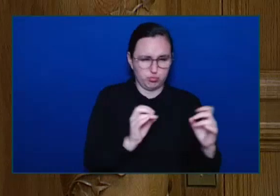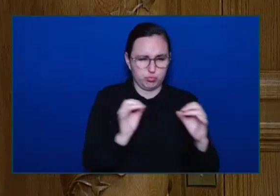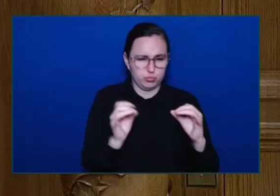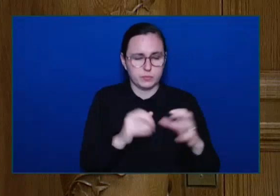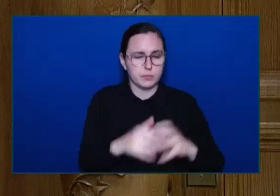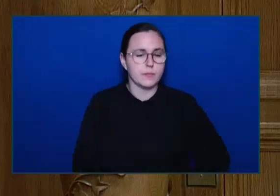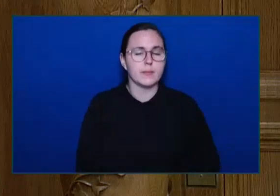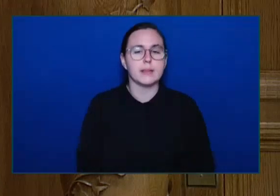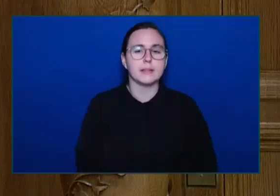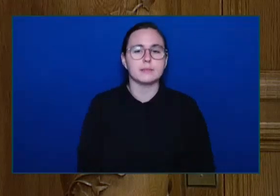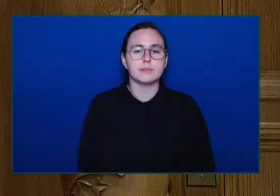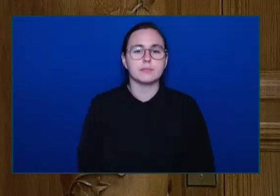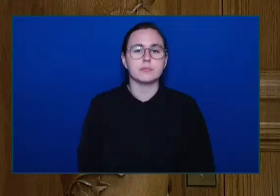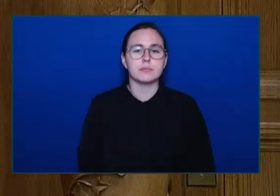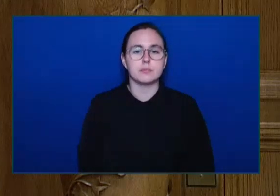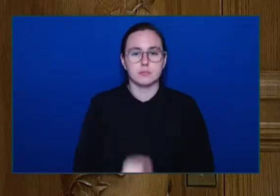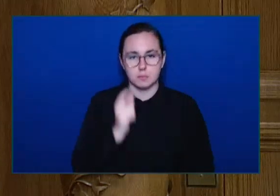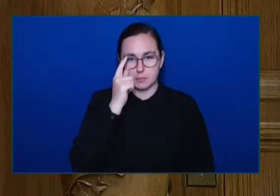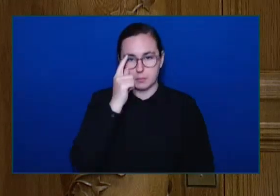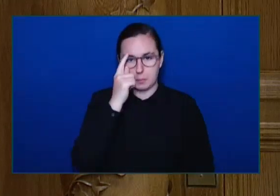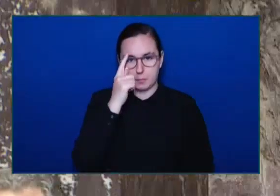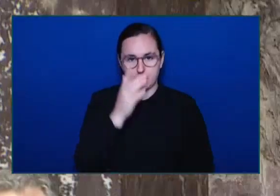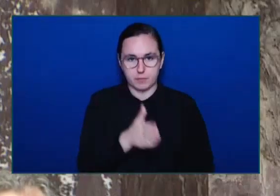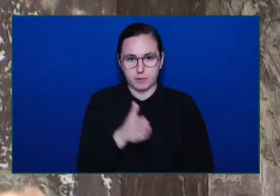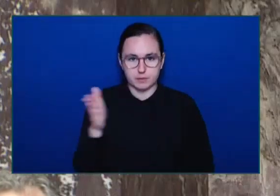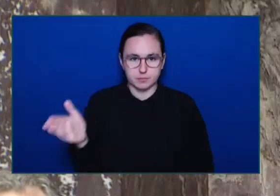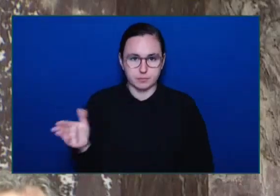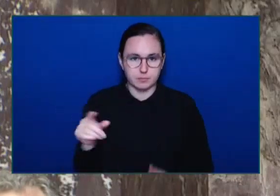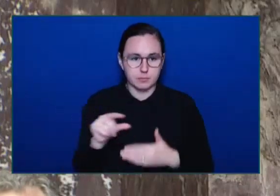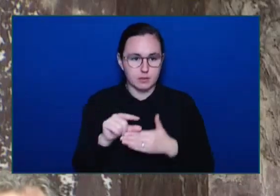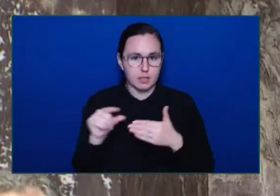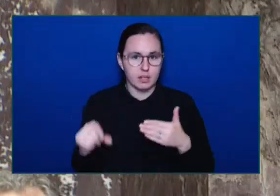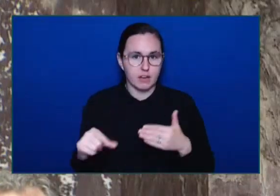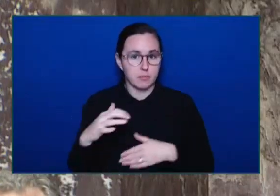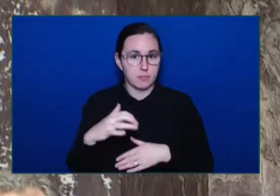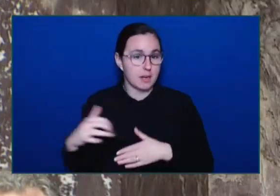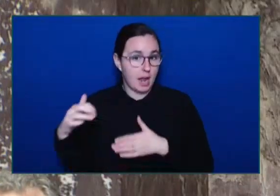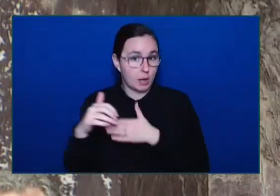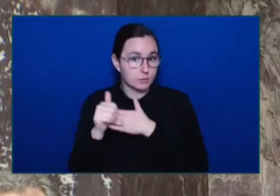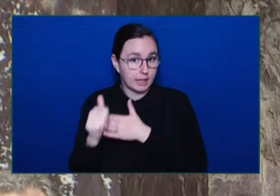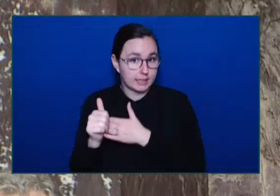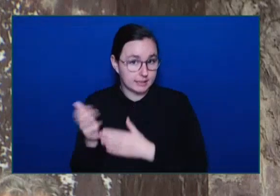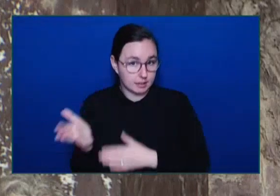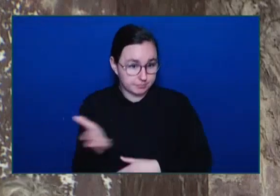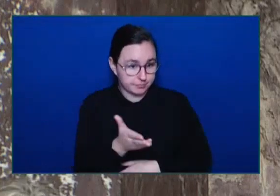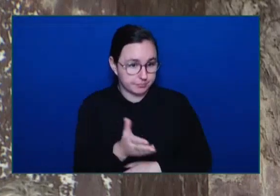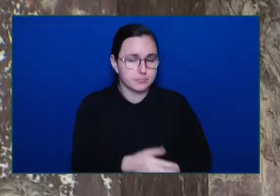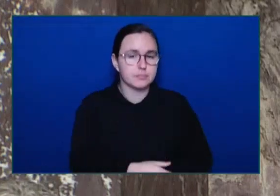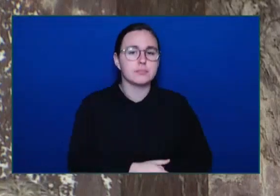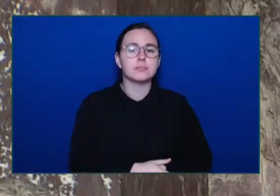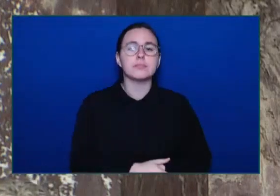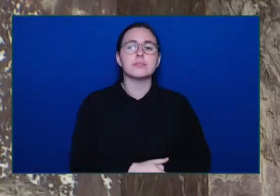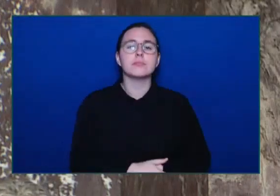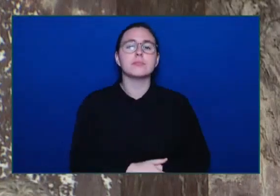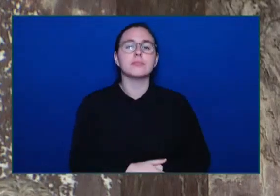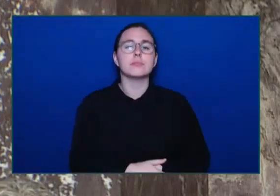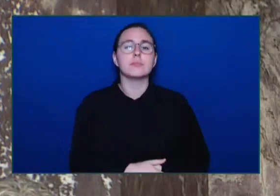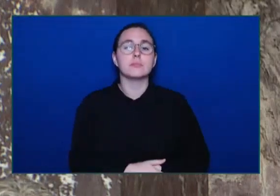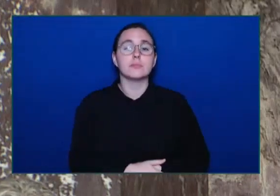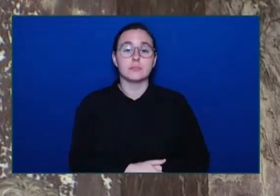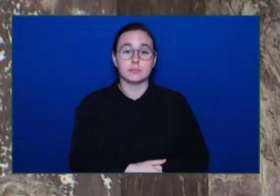Mr. Speaker of the Thank you, Mr. Speaker Mr. It's tough hearing that question From that member It's honestly tough